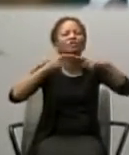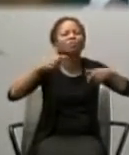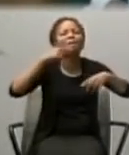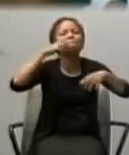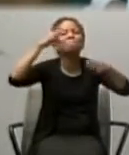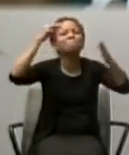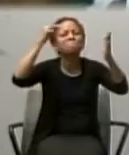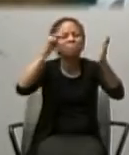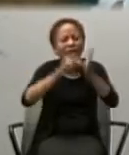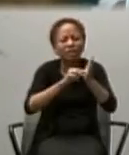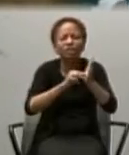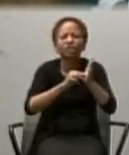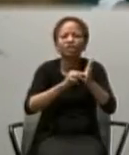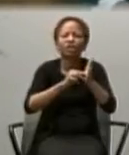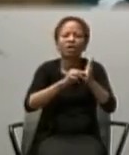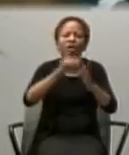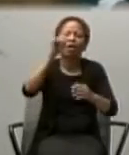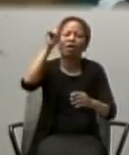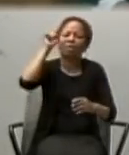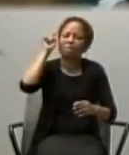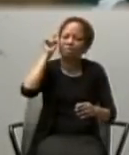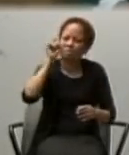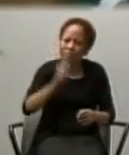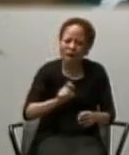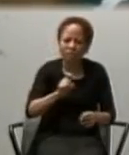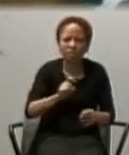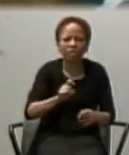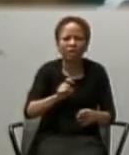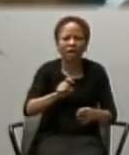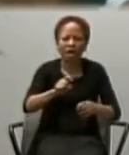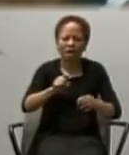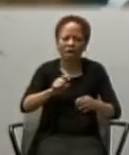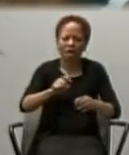has its own power.